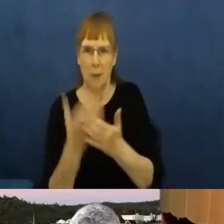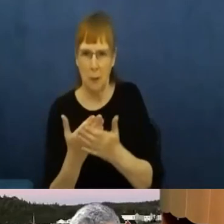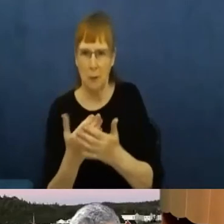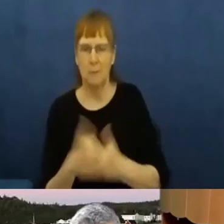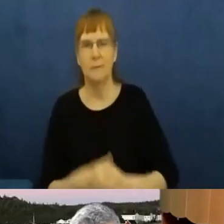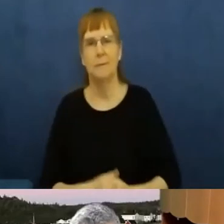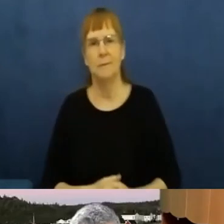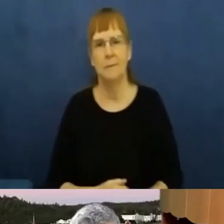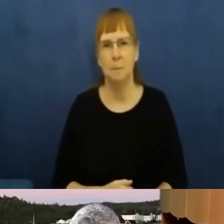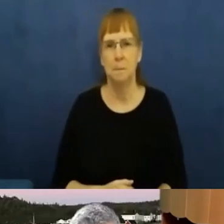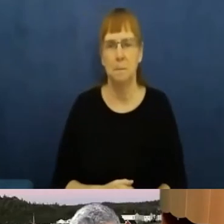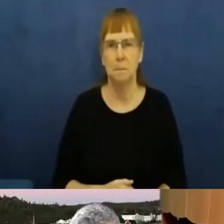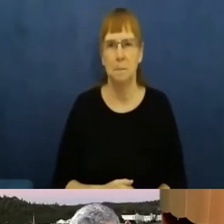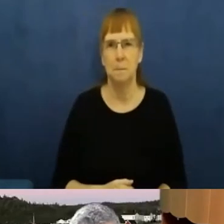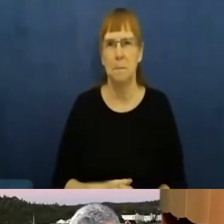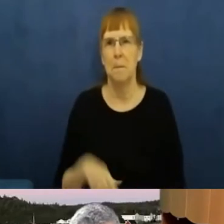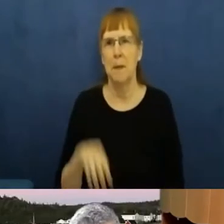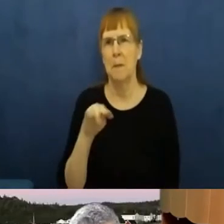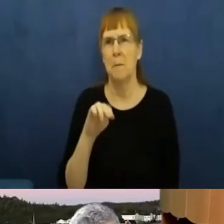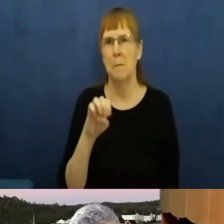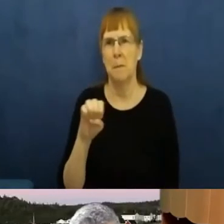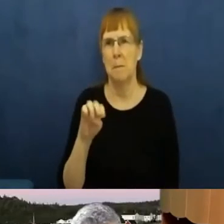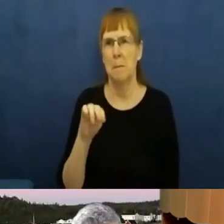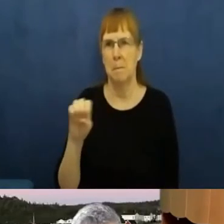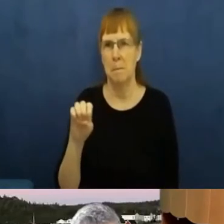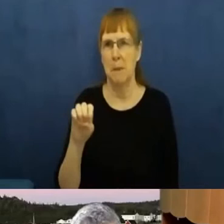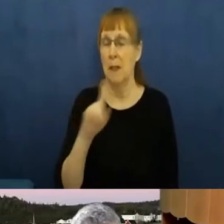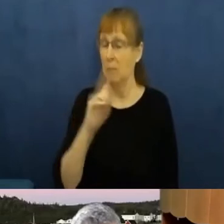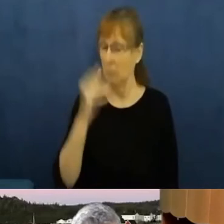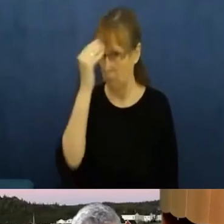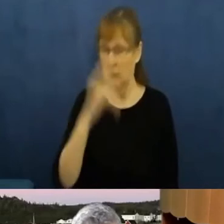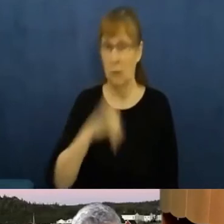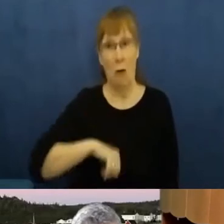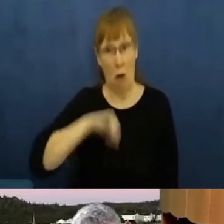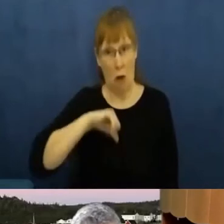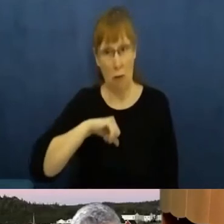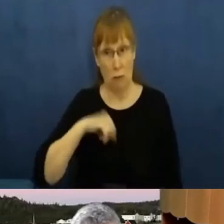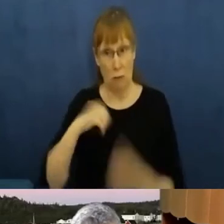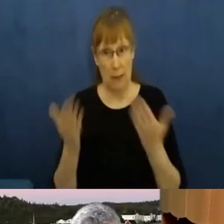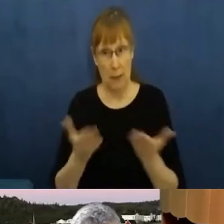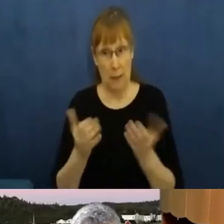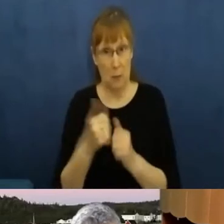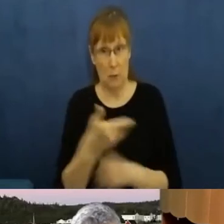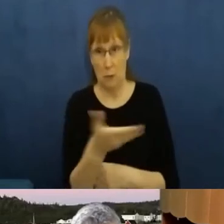You're very welcome. And I want to say what an honor it is to be here with everyone today.